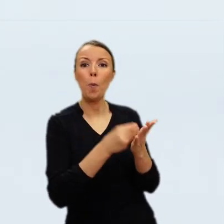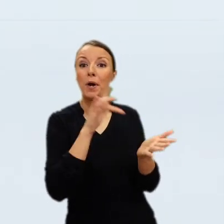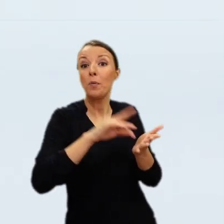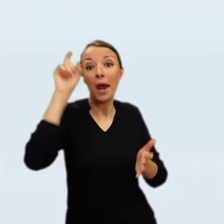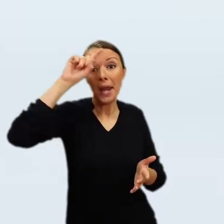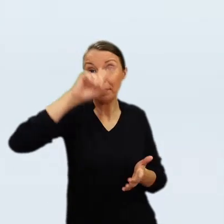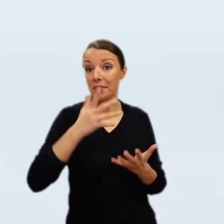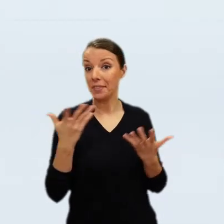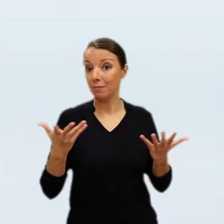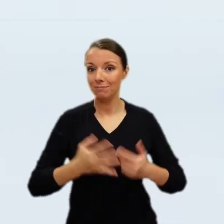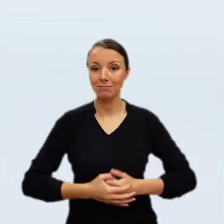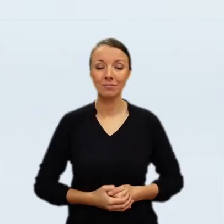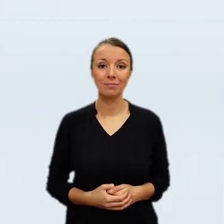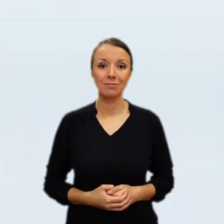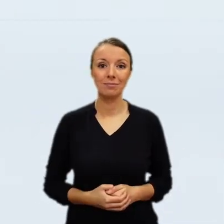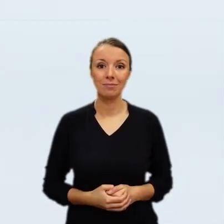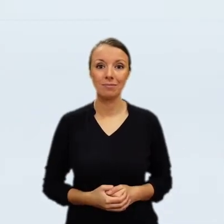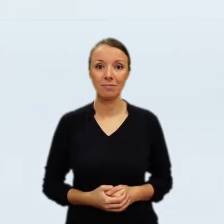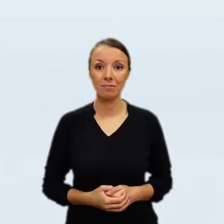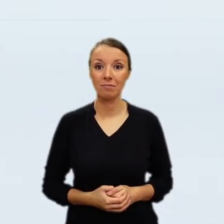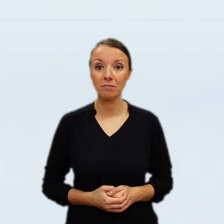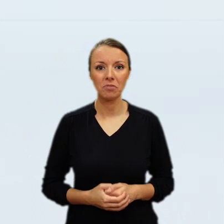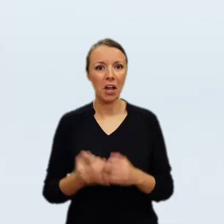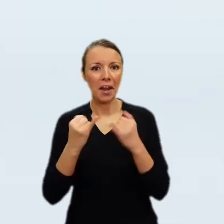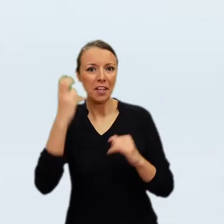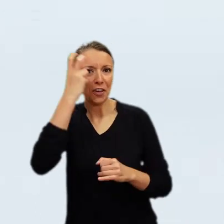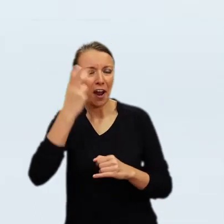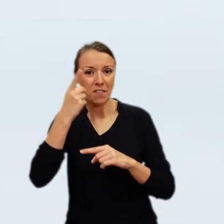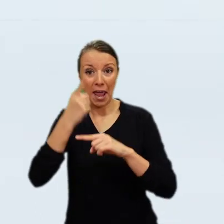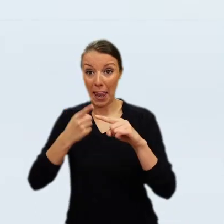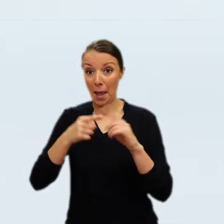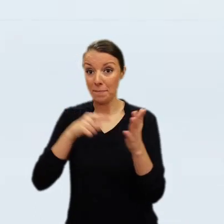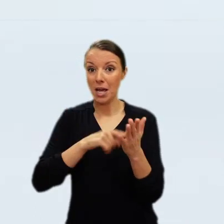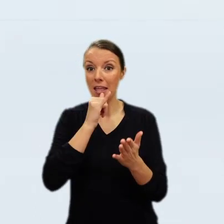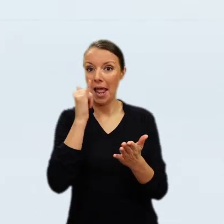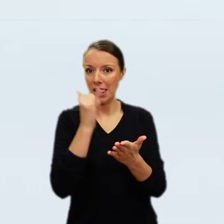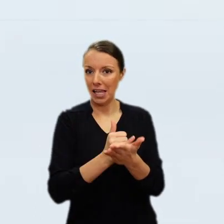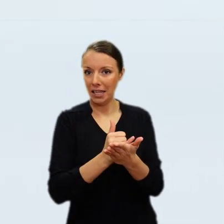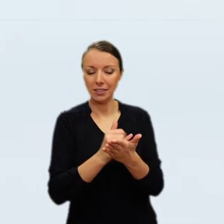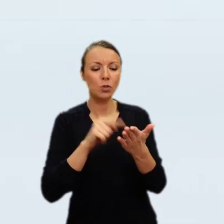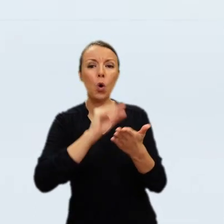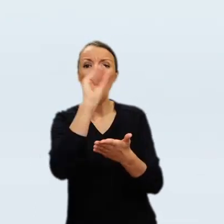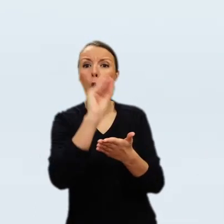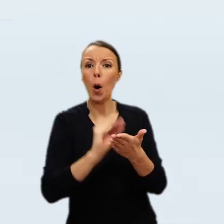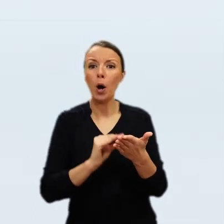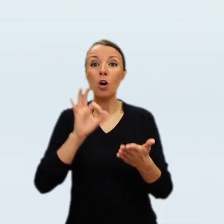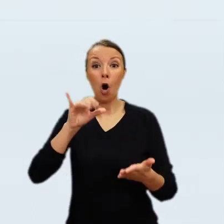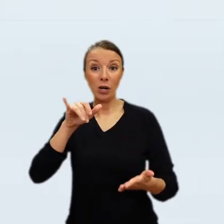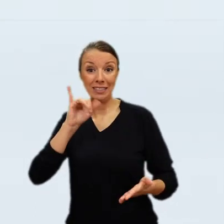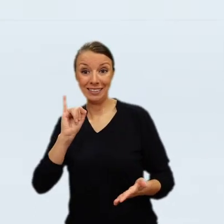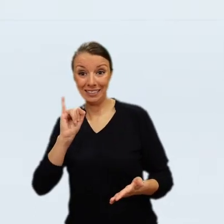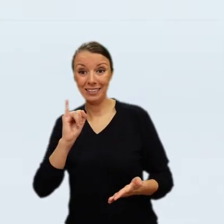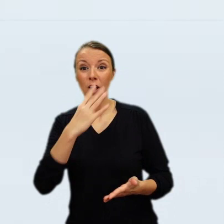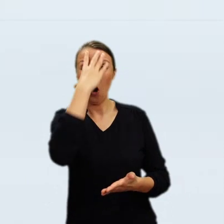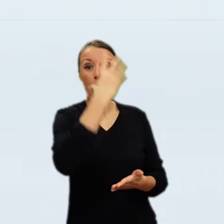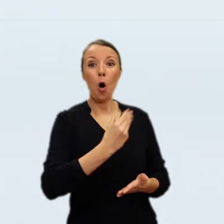Shekhanowiecki proposed in 1960 that the trees were needed by Oginski for the gardens of the house he had just purchased outside of Warsaw at